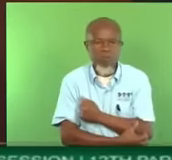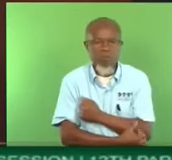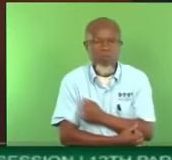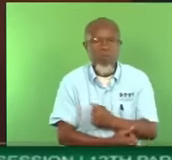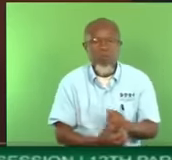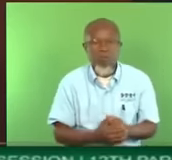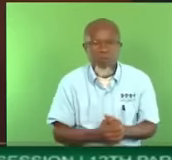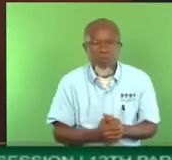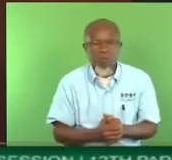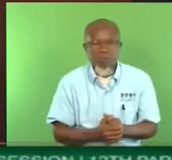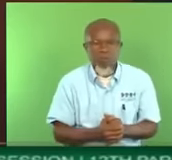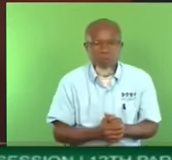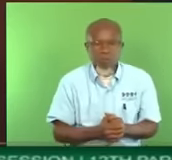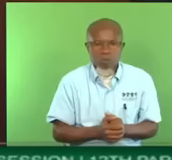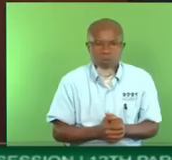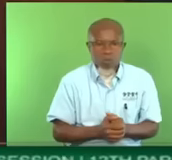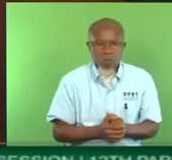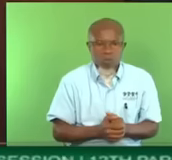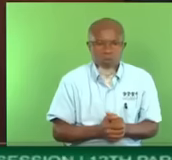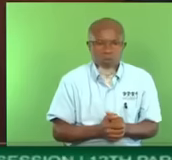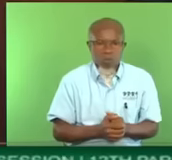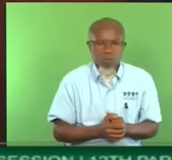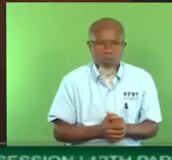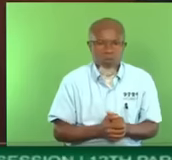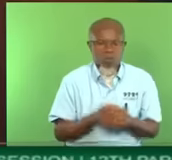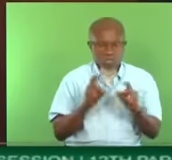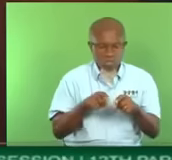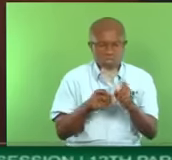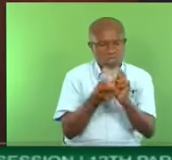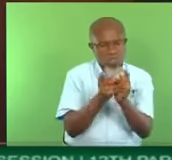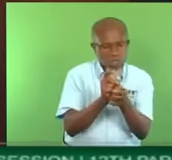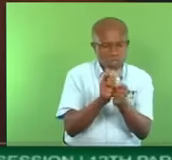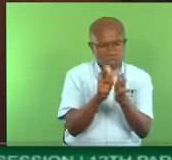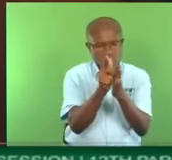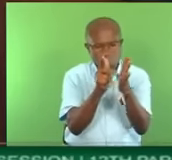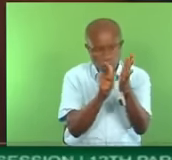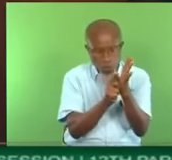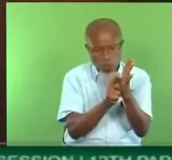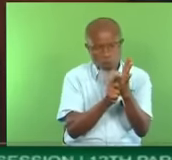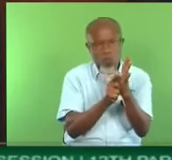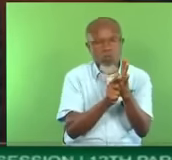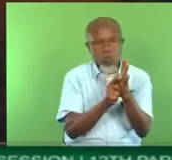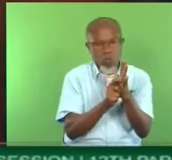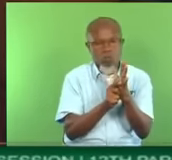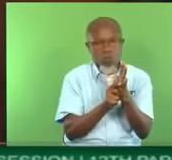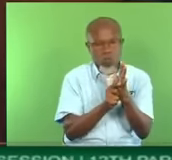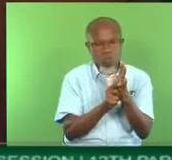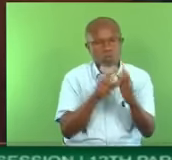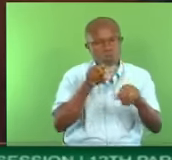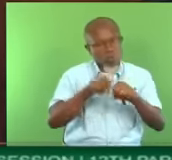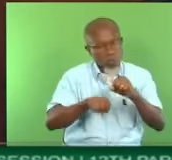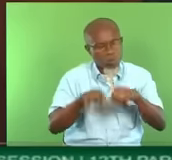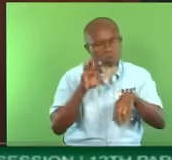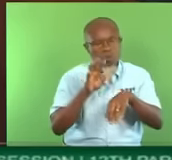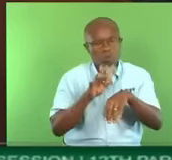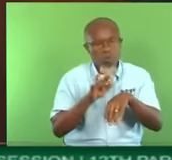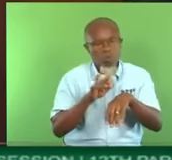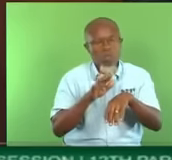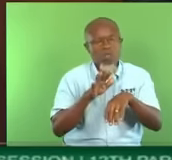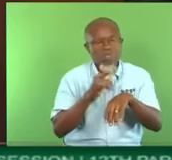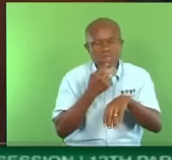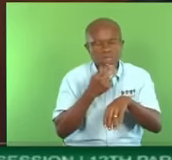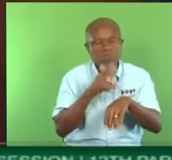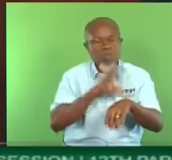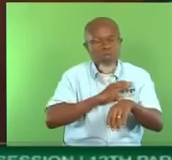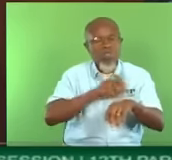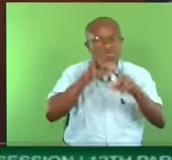extortion by gang members if it comes to that, Madam Deputy, Madam Speaker. And we call on the police to be more vigilant with this as well.